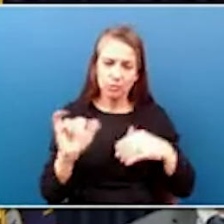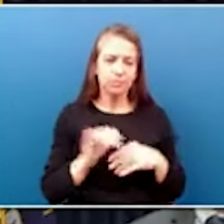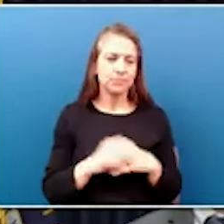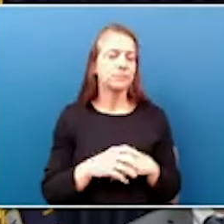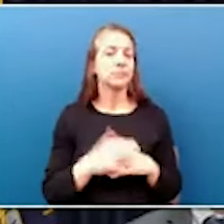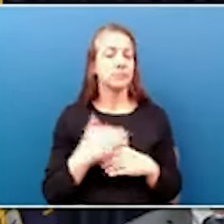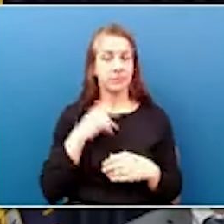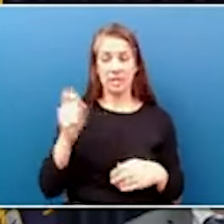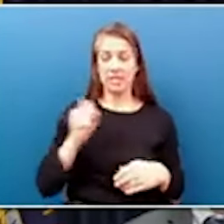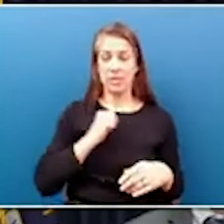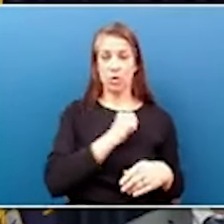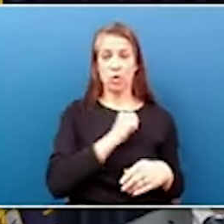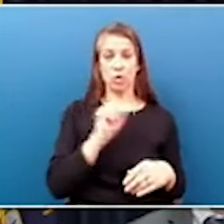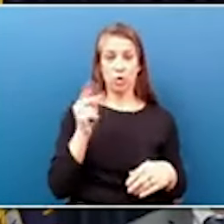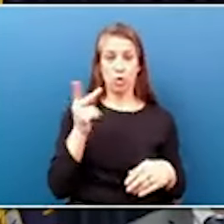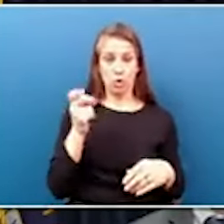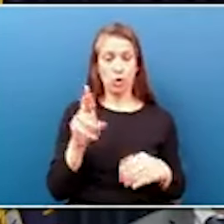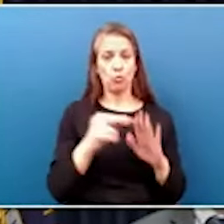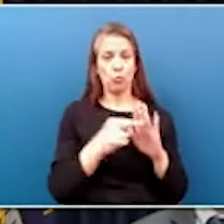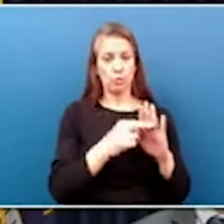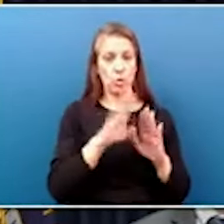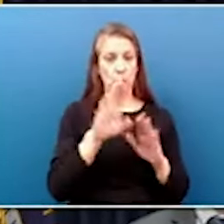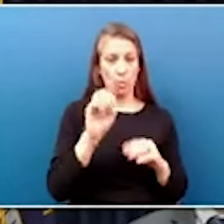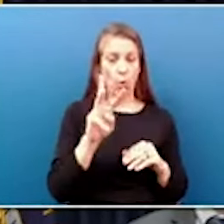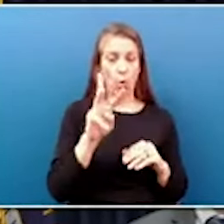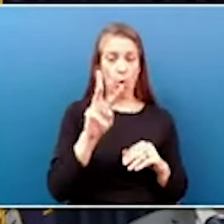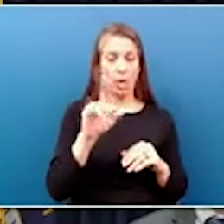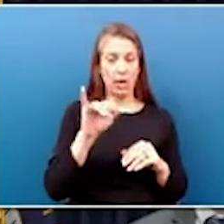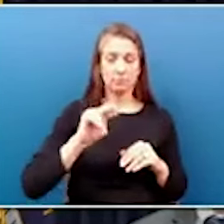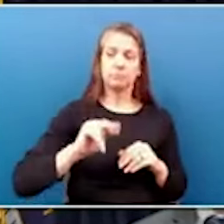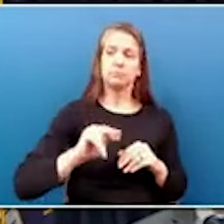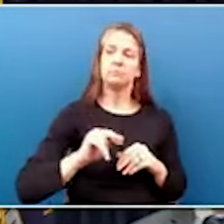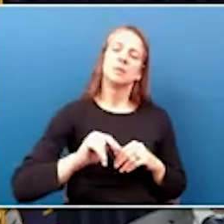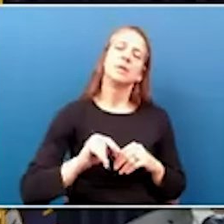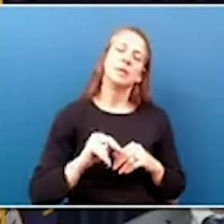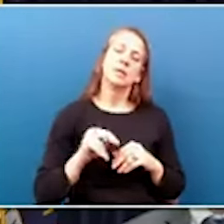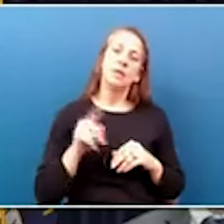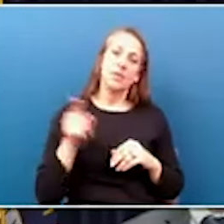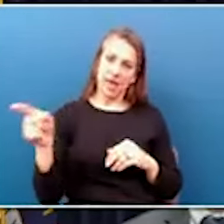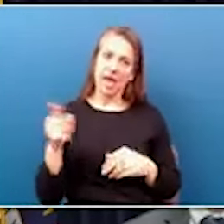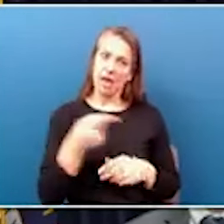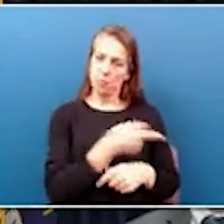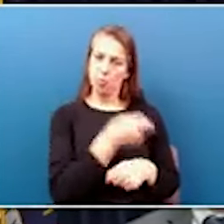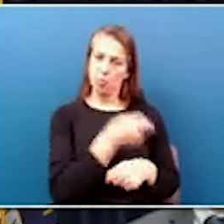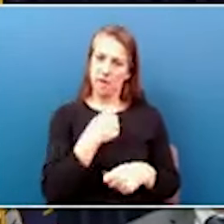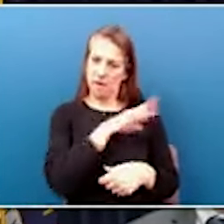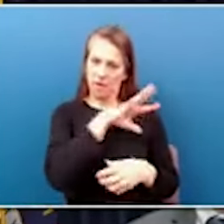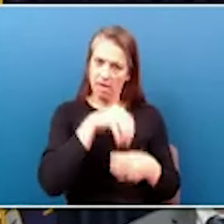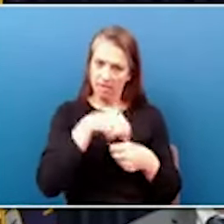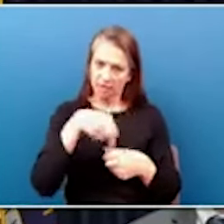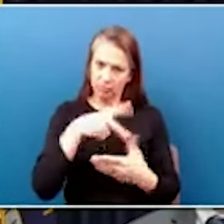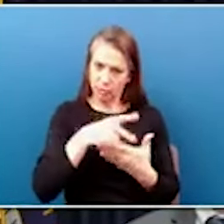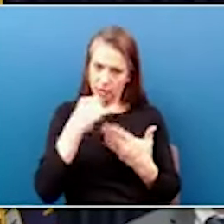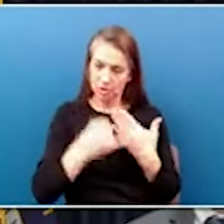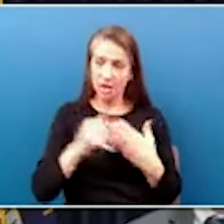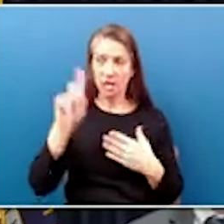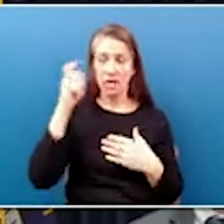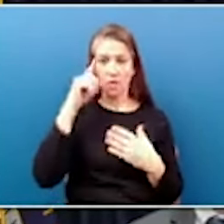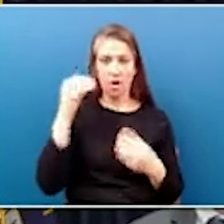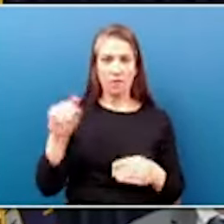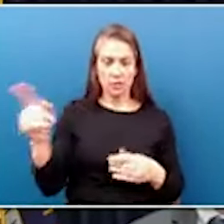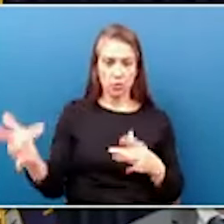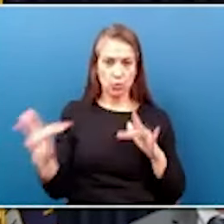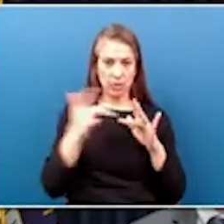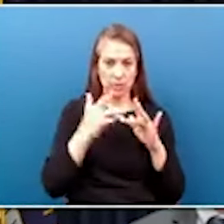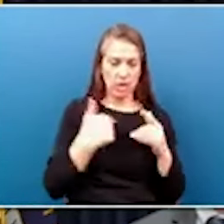Turner and Representative Bolin and that, you know, they brought me into this project. We governor's office reached out. wrote letters of support